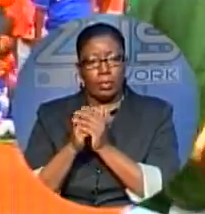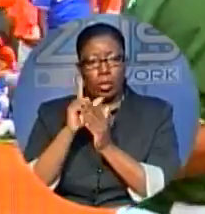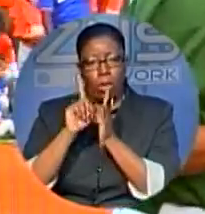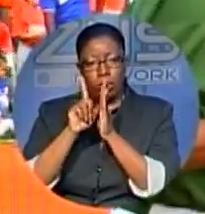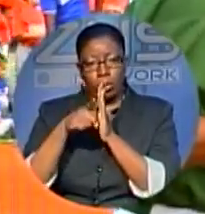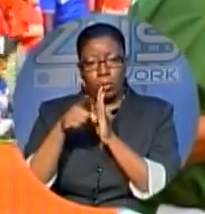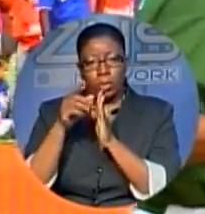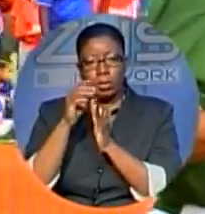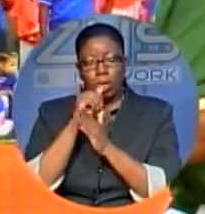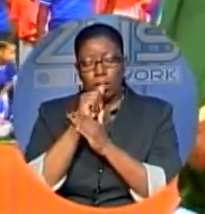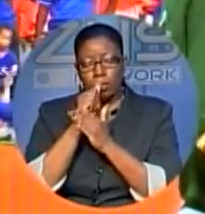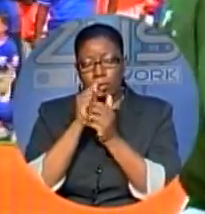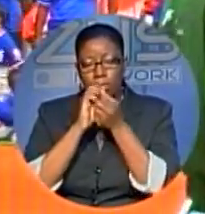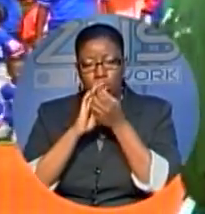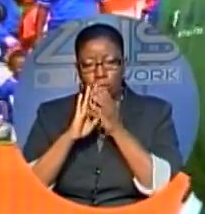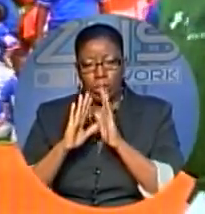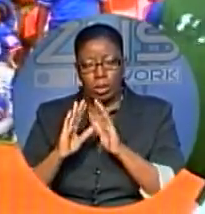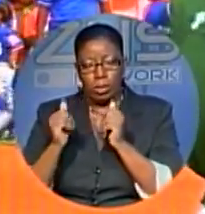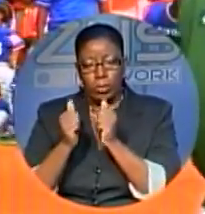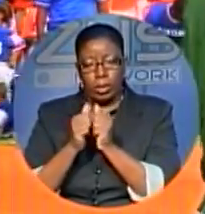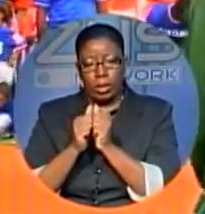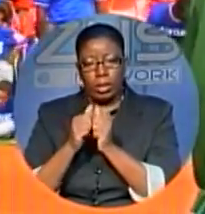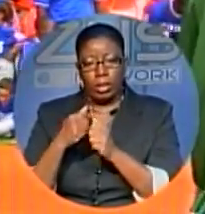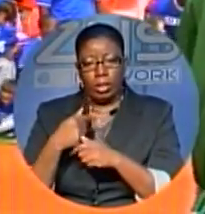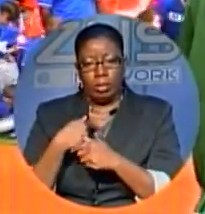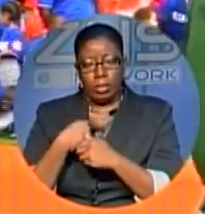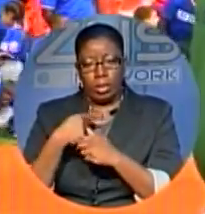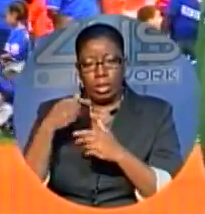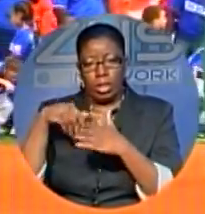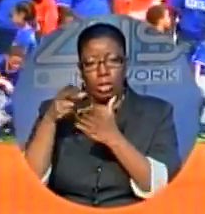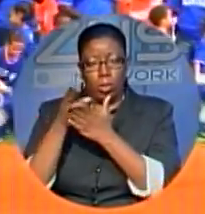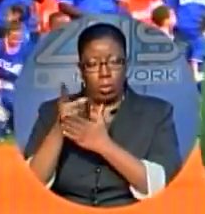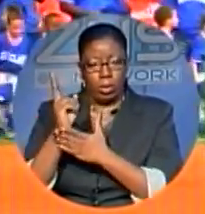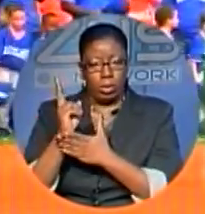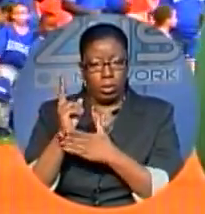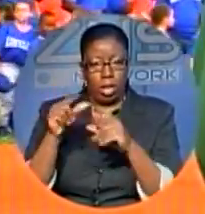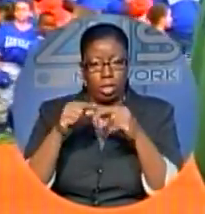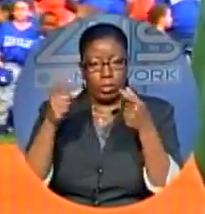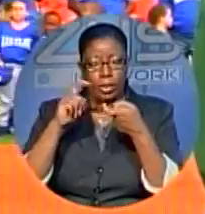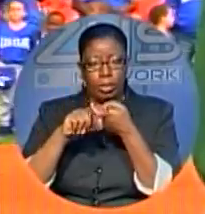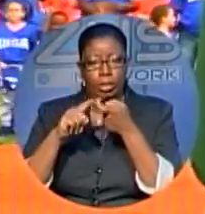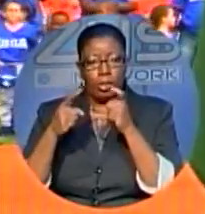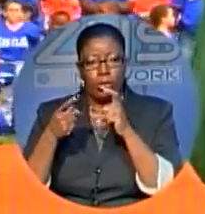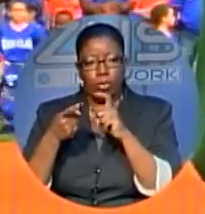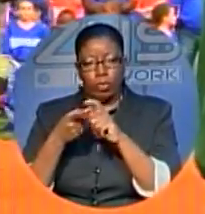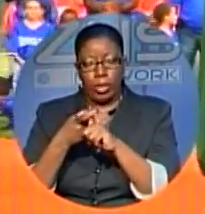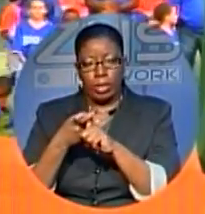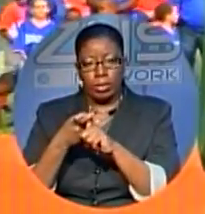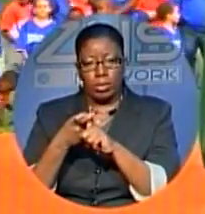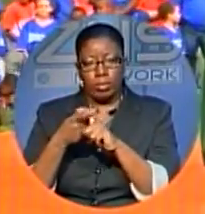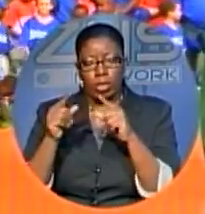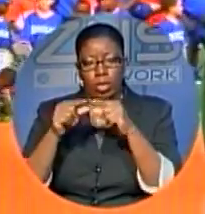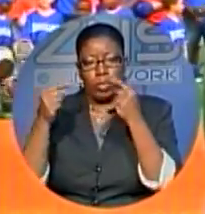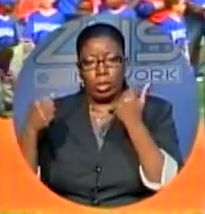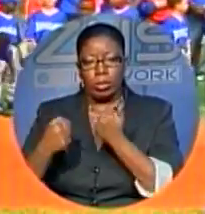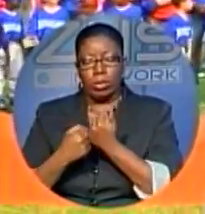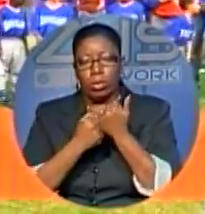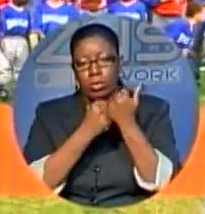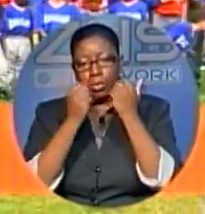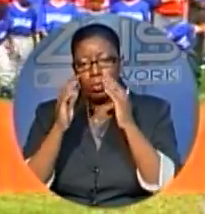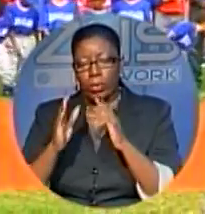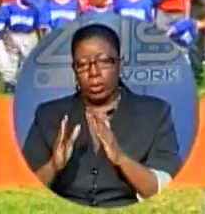moment of silence with me, in honor of our great friend, our great supporter,